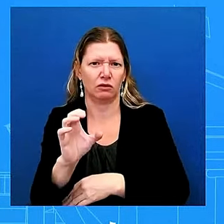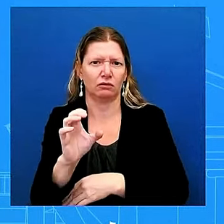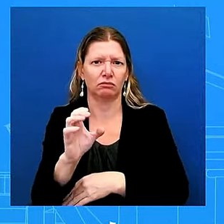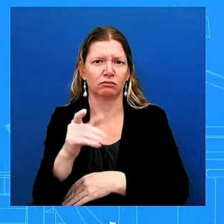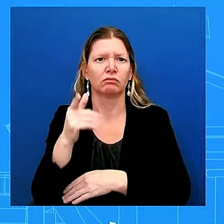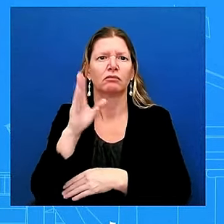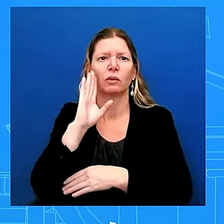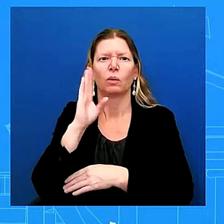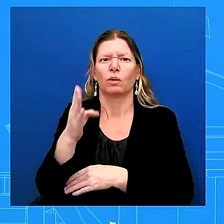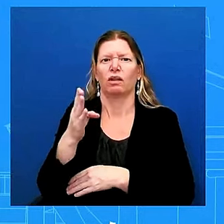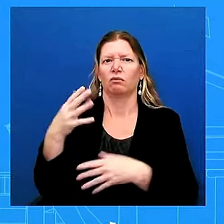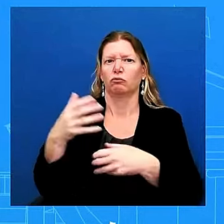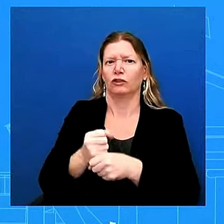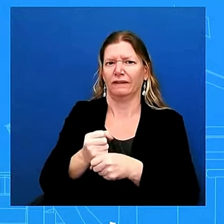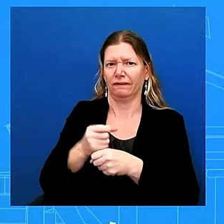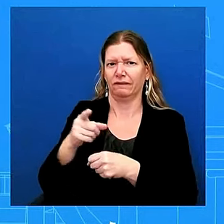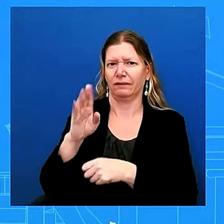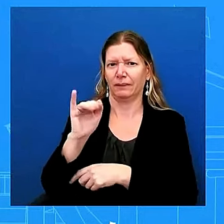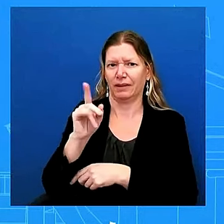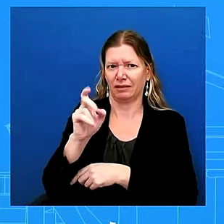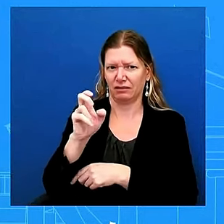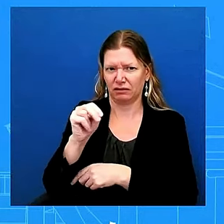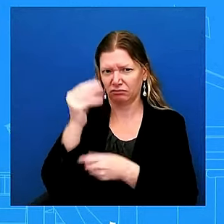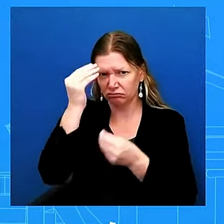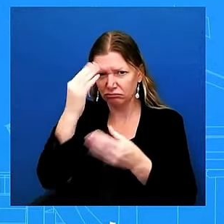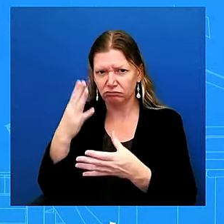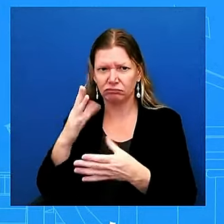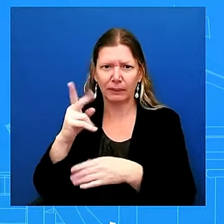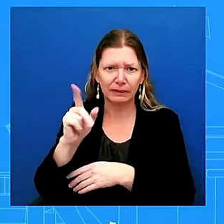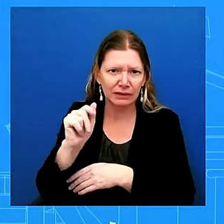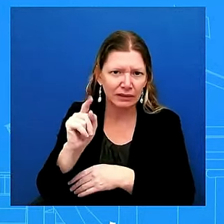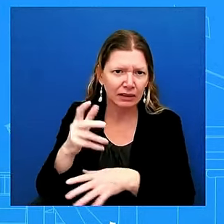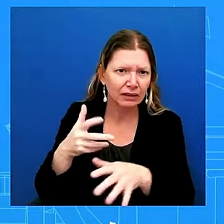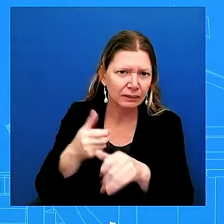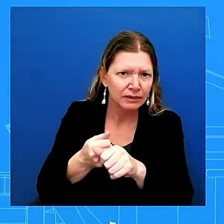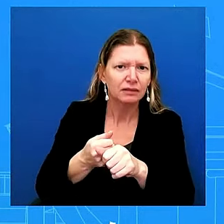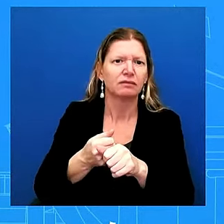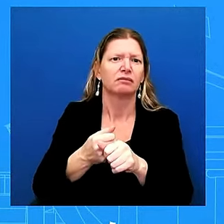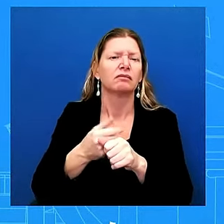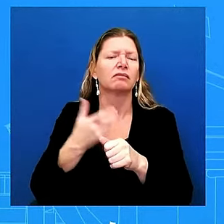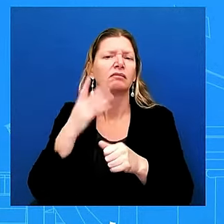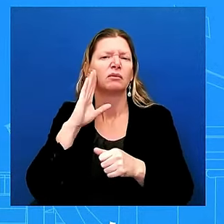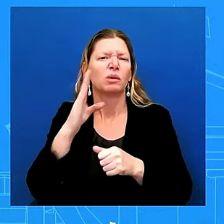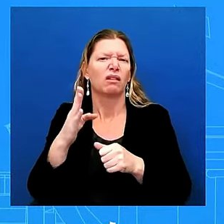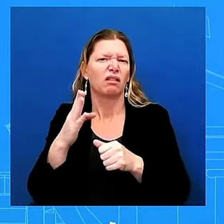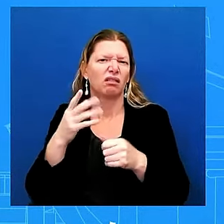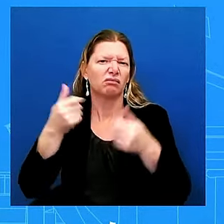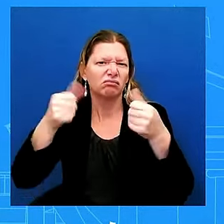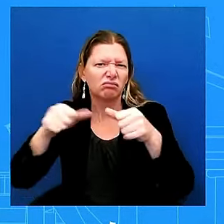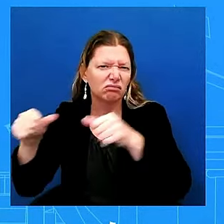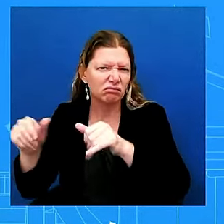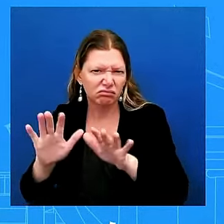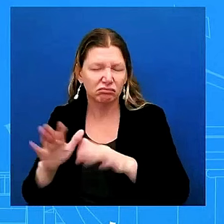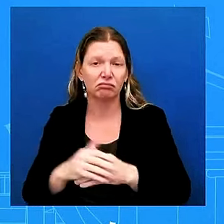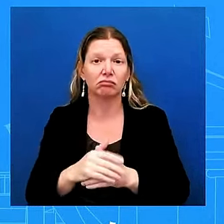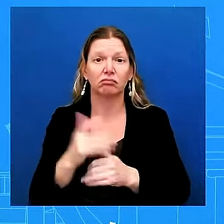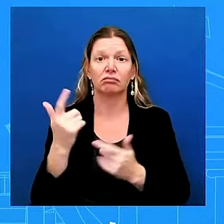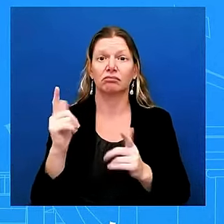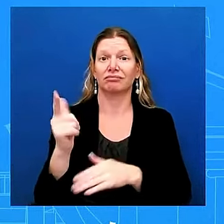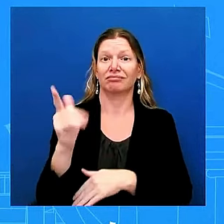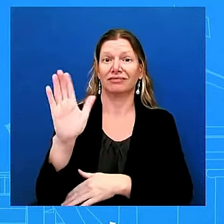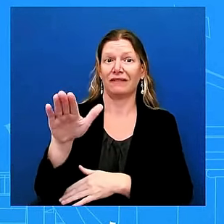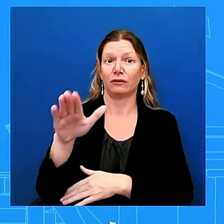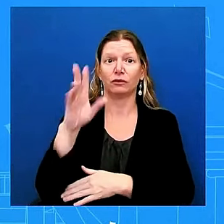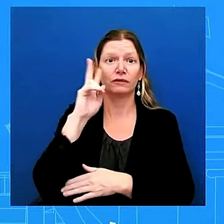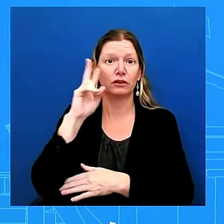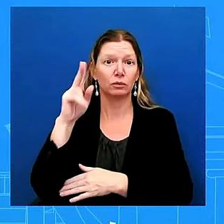afternoon the vice president will receive an in-person briefing at fema later later today as you all know as